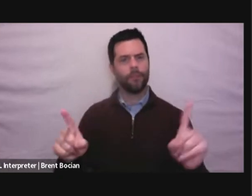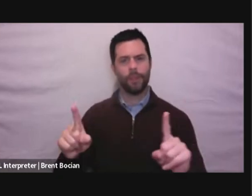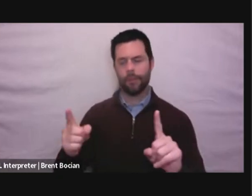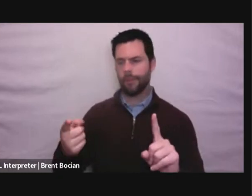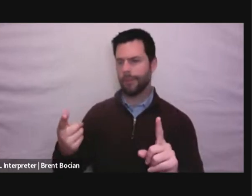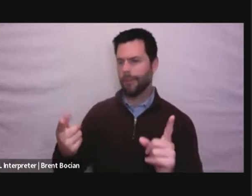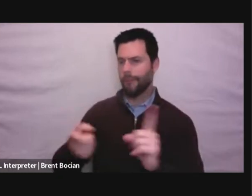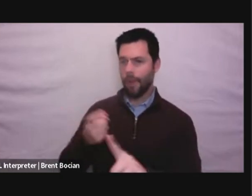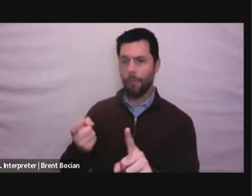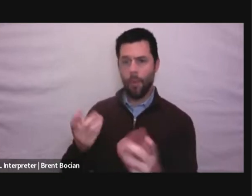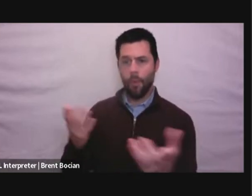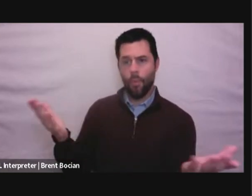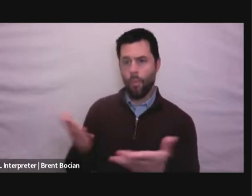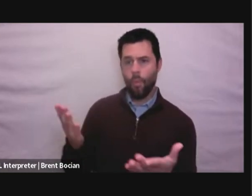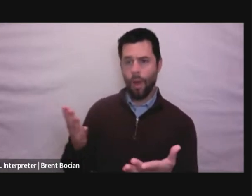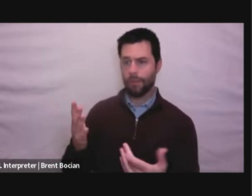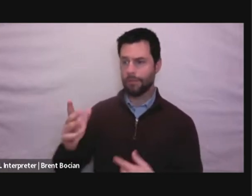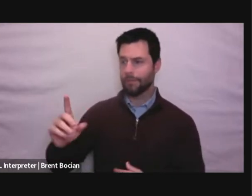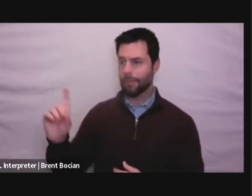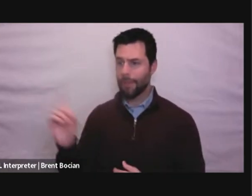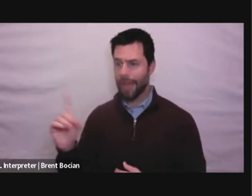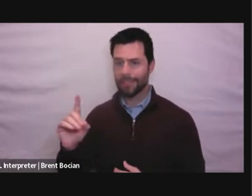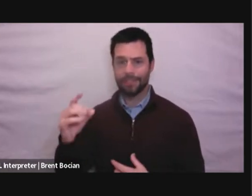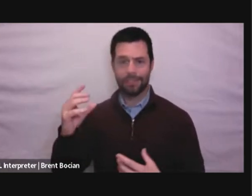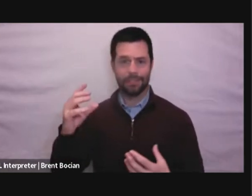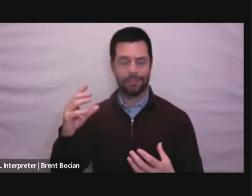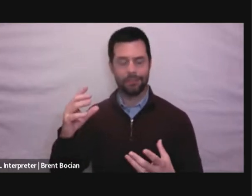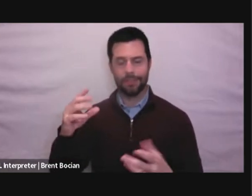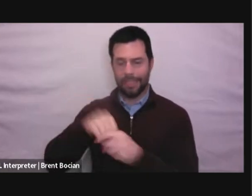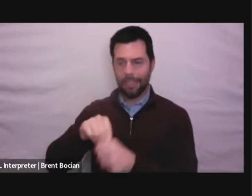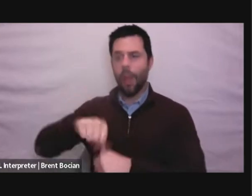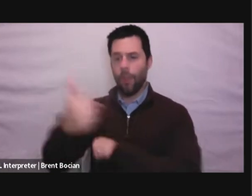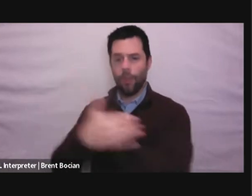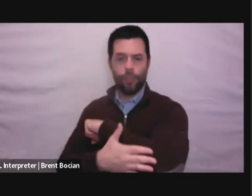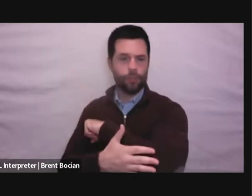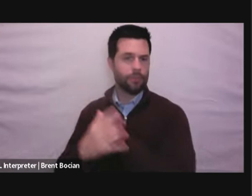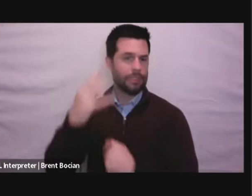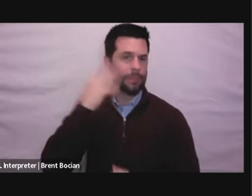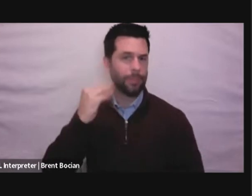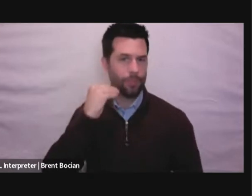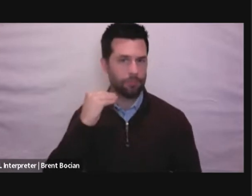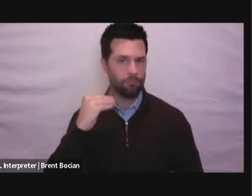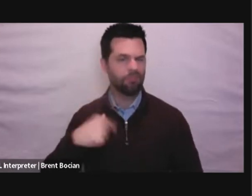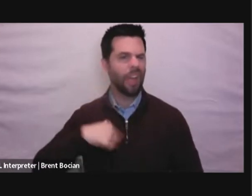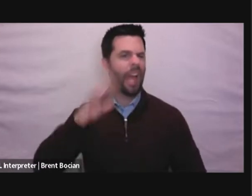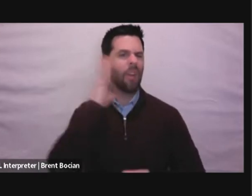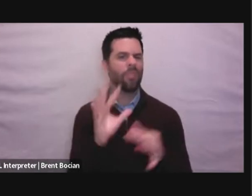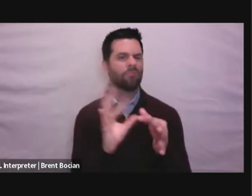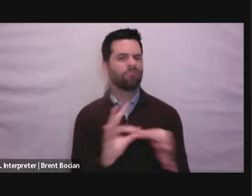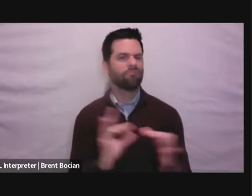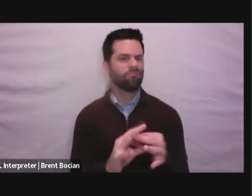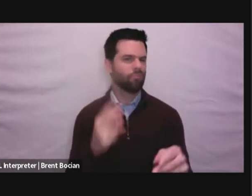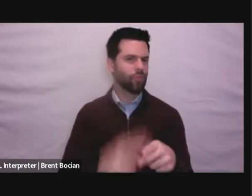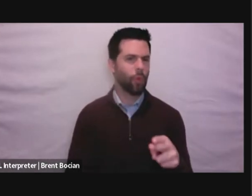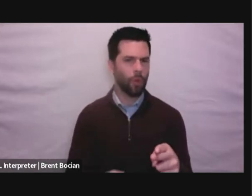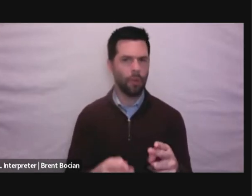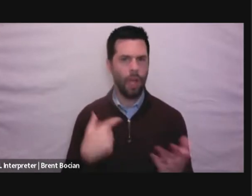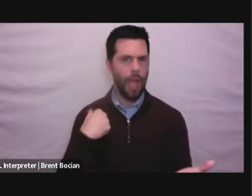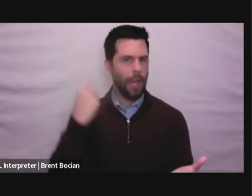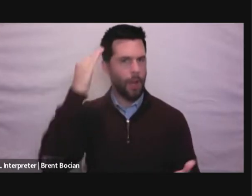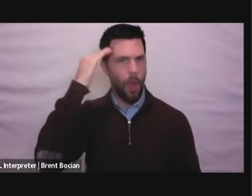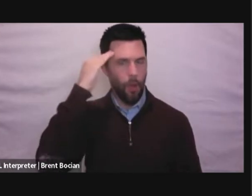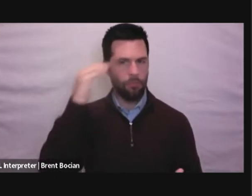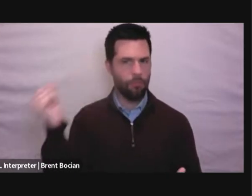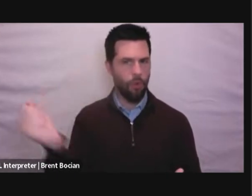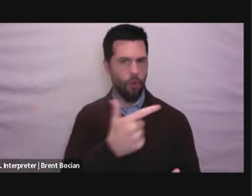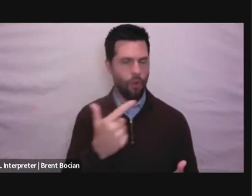the ones facing democracies all over the world. Let me just quickly cite one that I know is at the top of just about